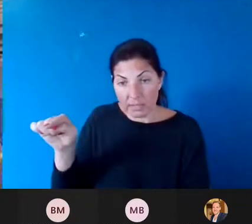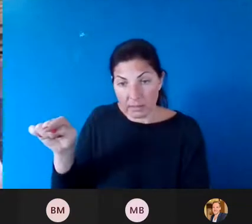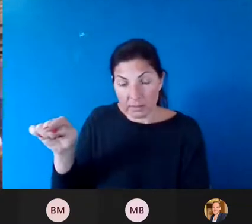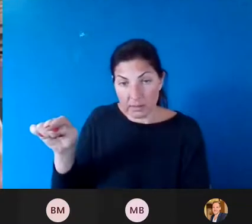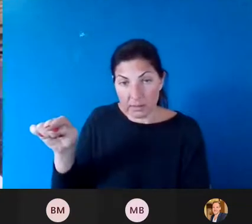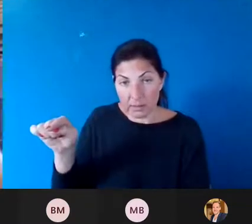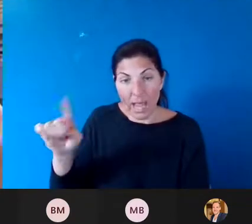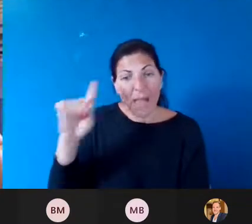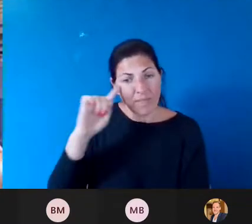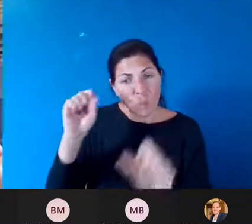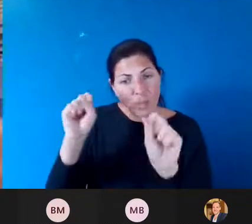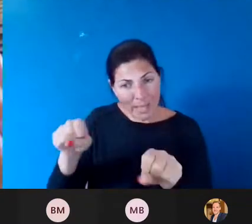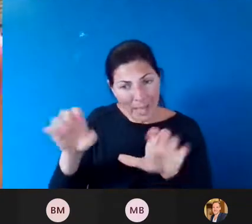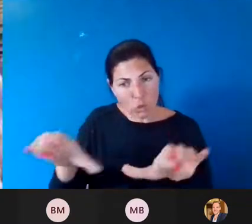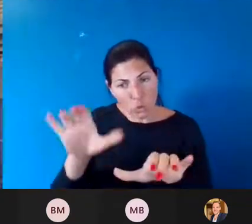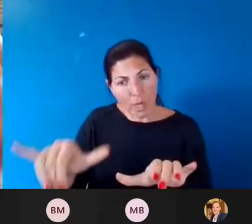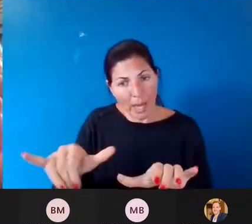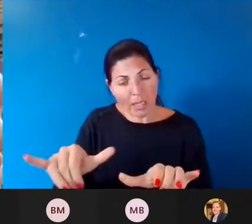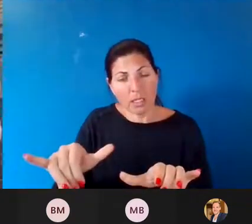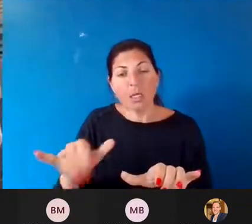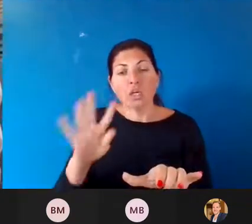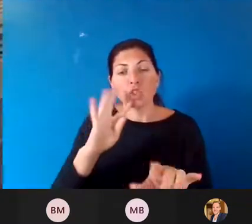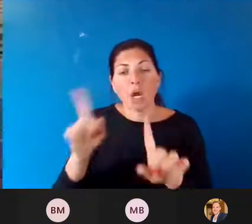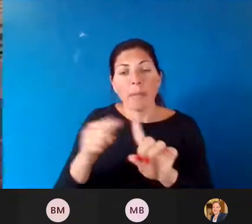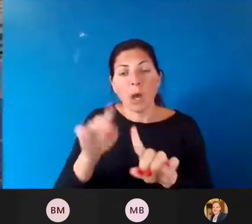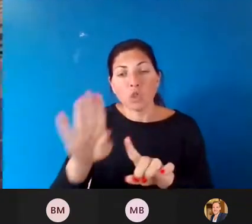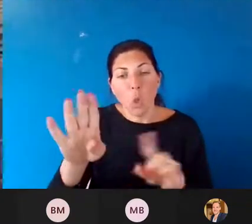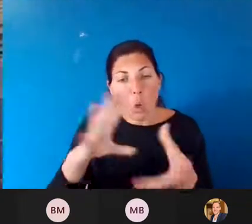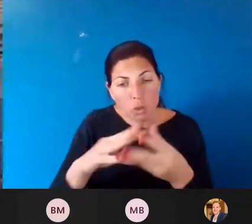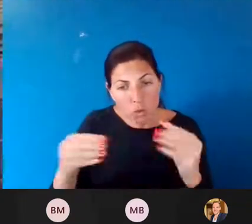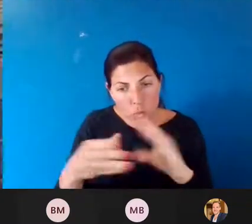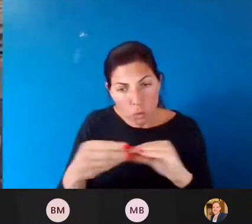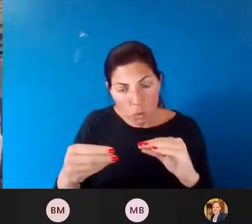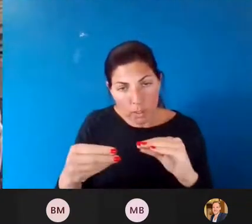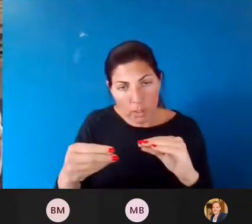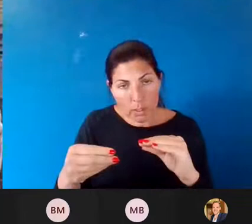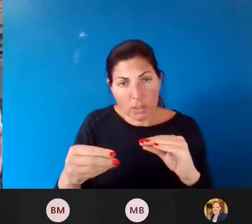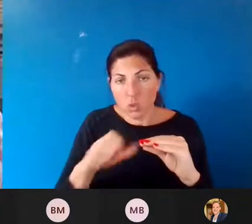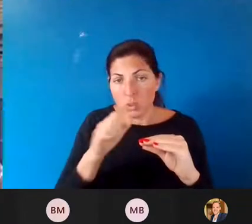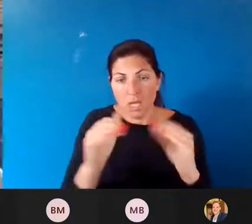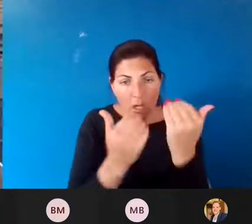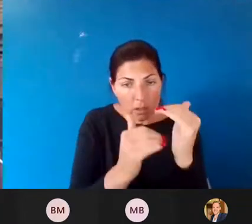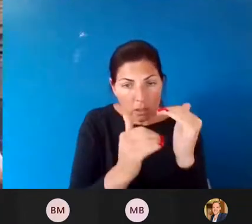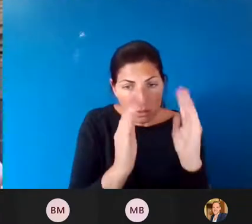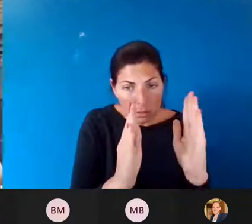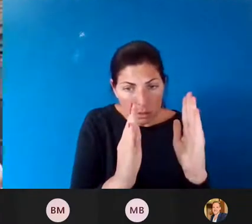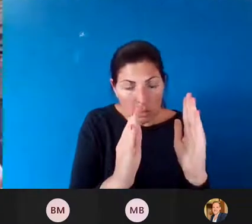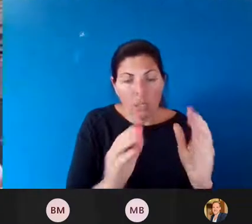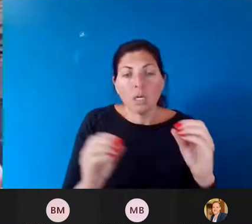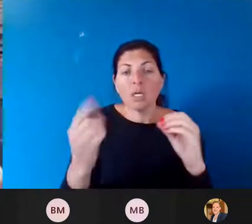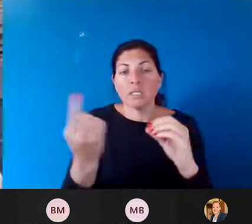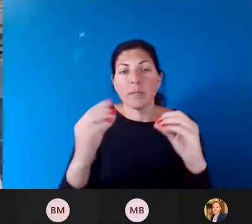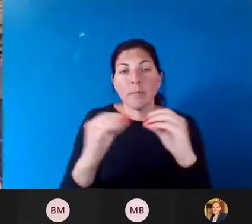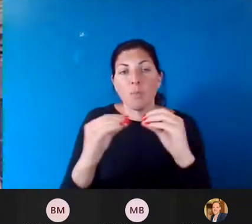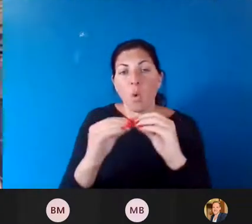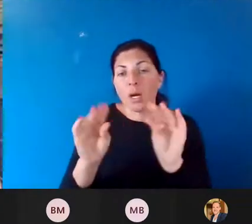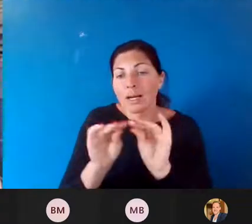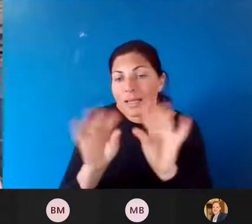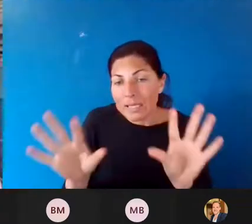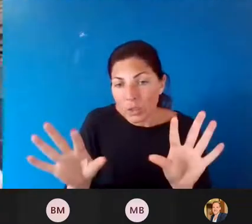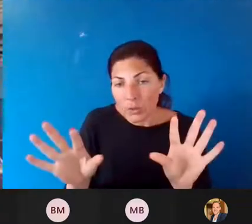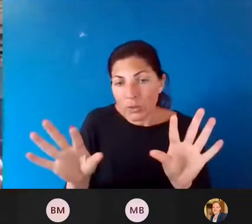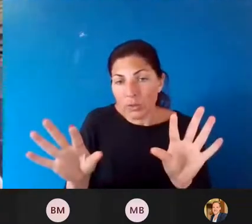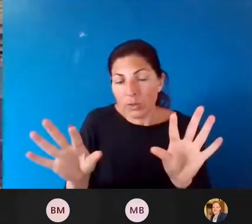through telling our story. It's shifting over the window so that it becomes something that is clear, that is